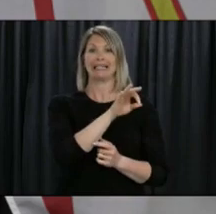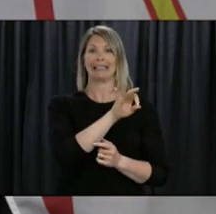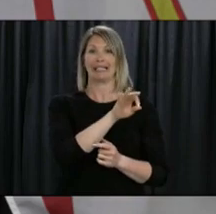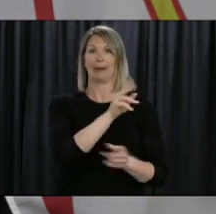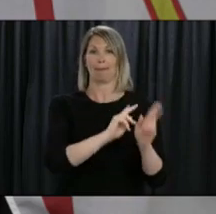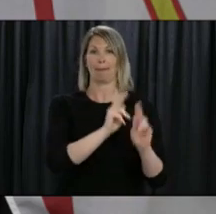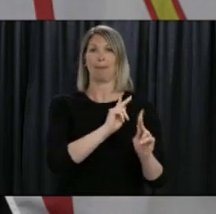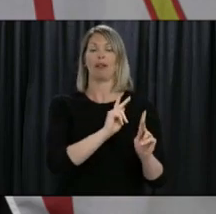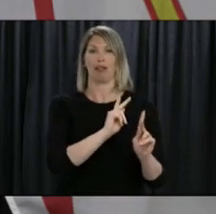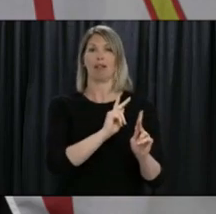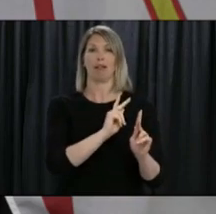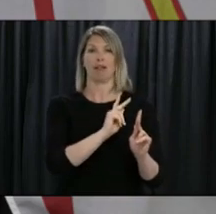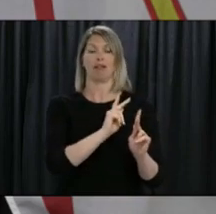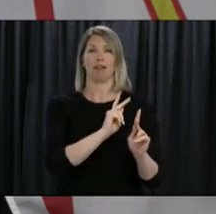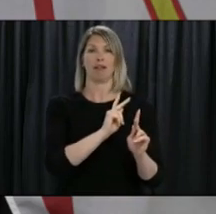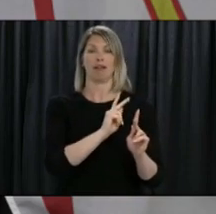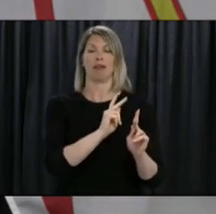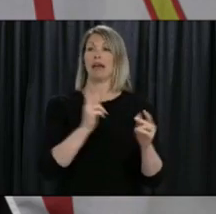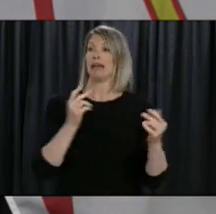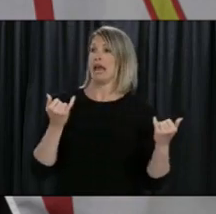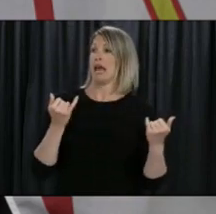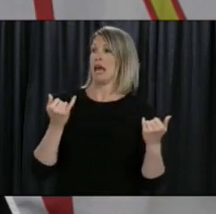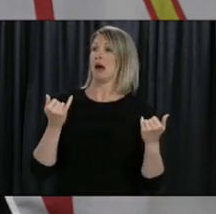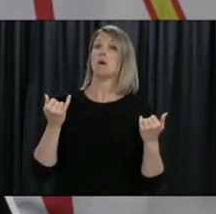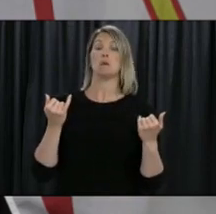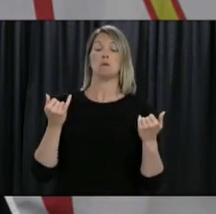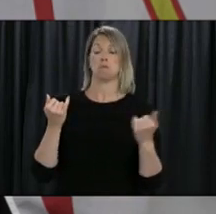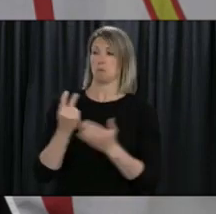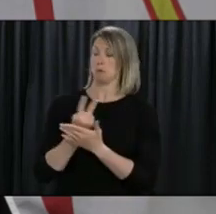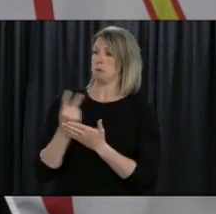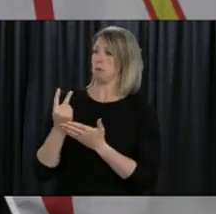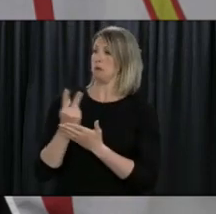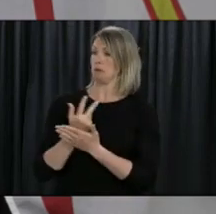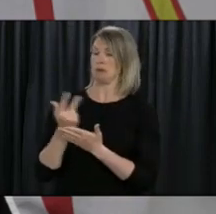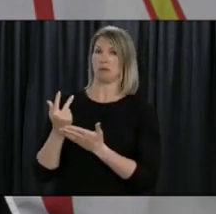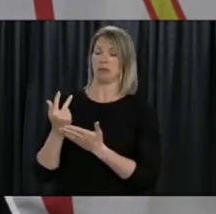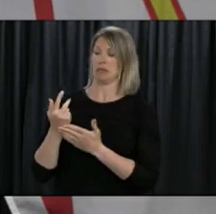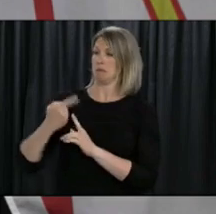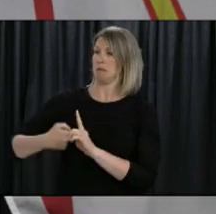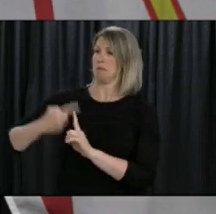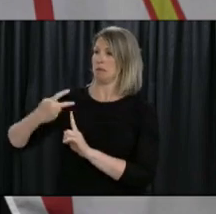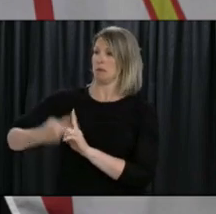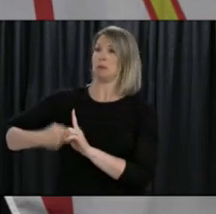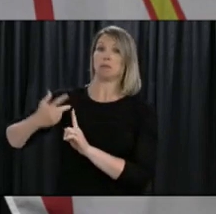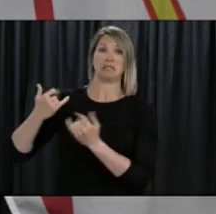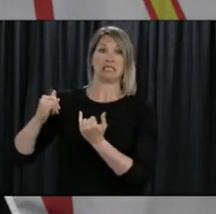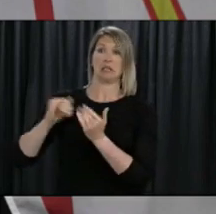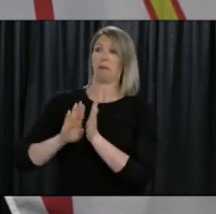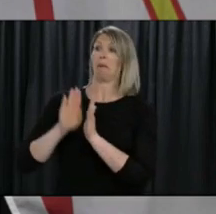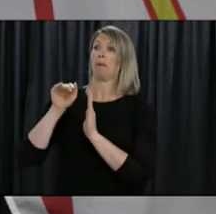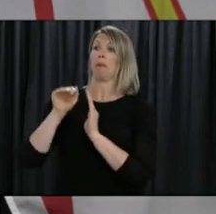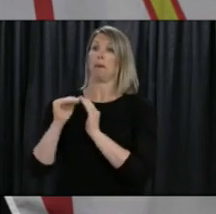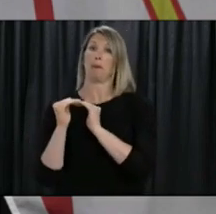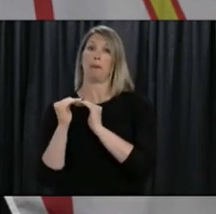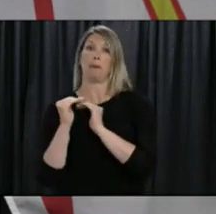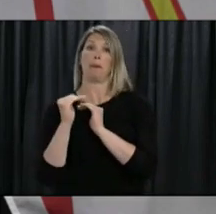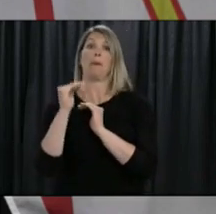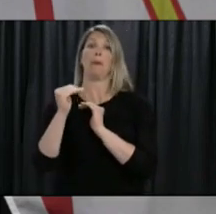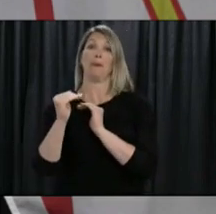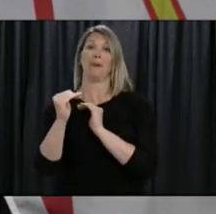For weeks now, we have done exceptionally well in keeping the number of new COVID cases in our province to a minimum, and I'm grateful